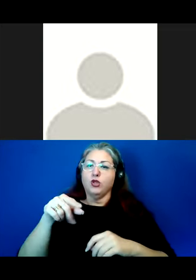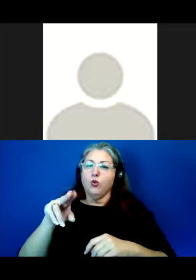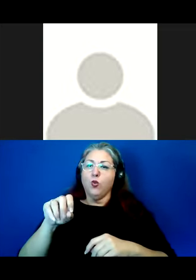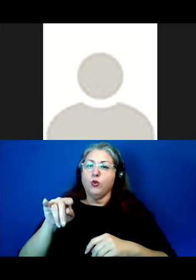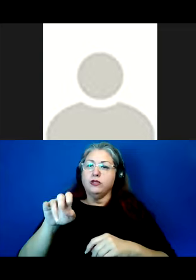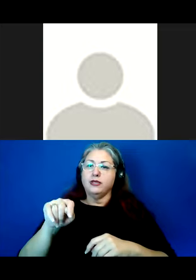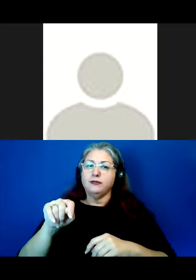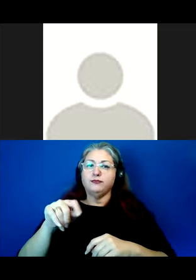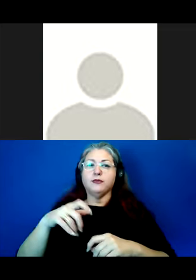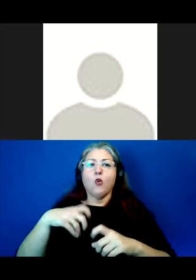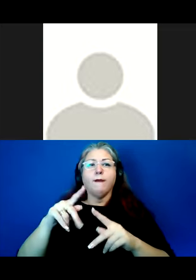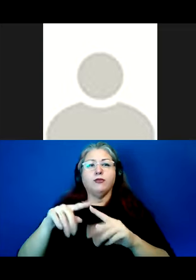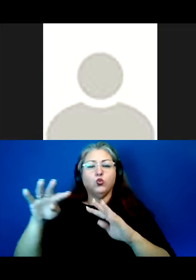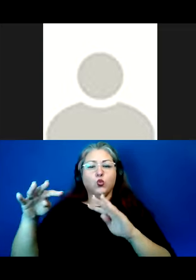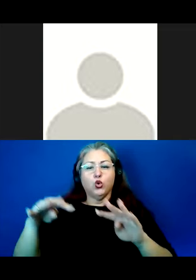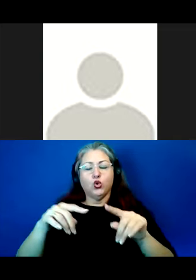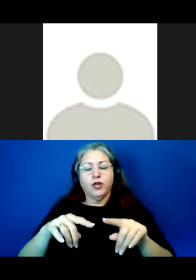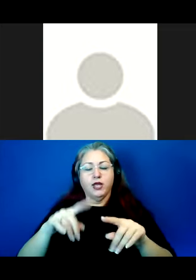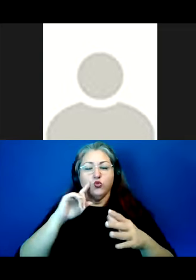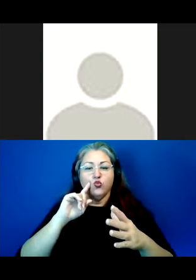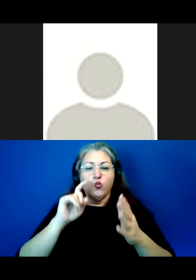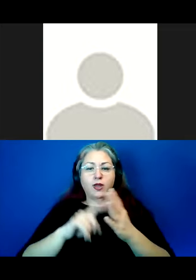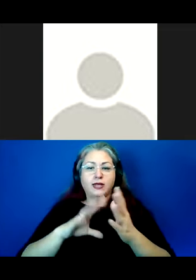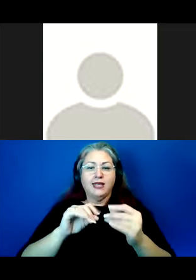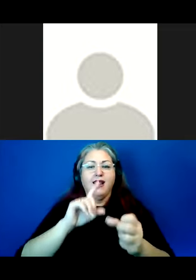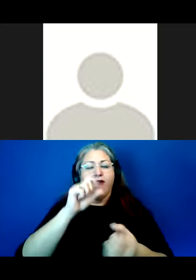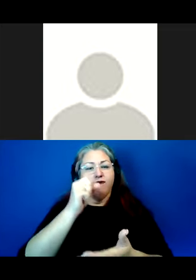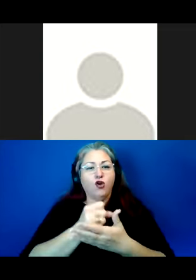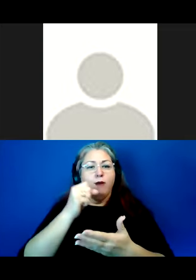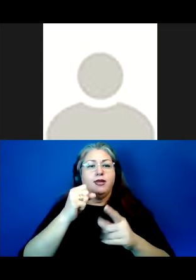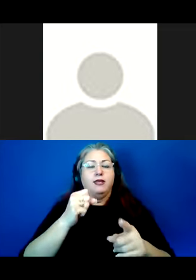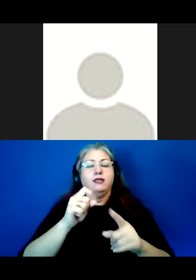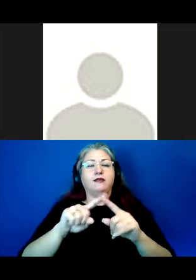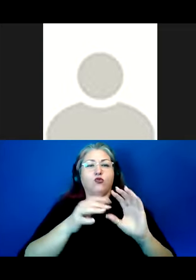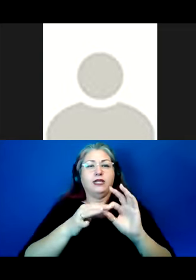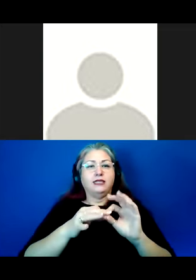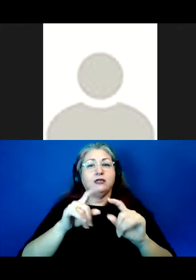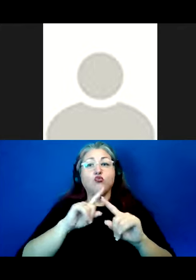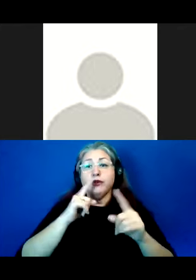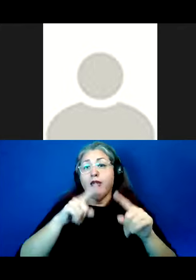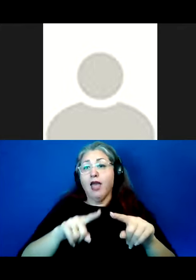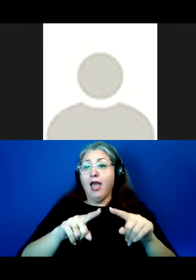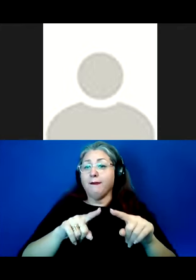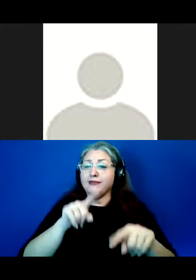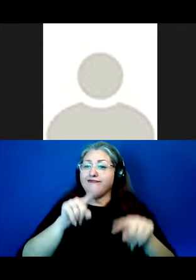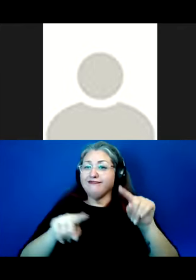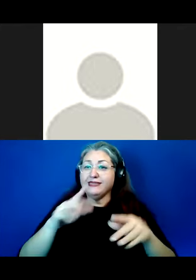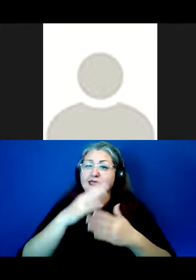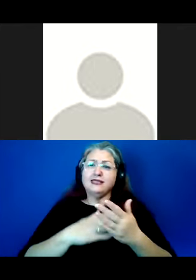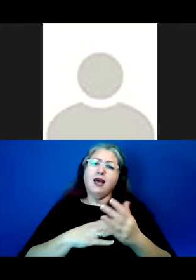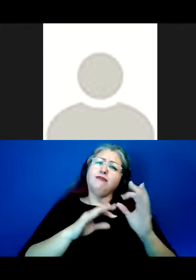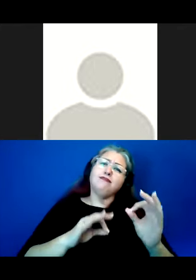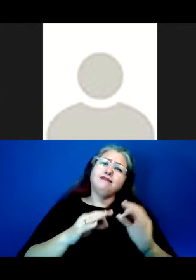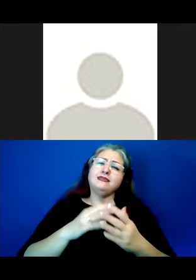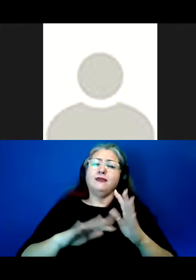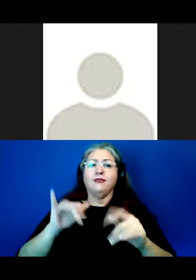goal here is to call attention to how recognizing and affirming relationships happens to varying degrees, sometimes very well, sometimes not so well. Hence